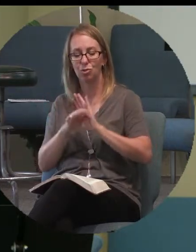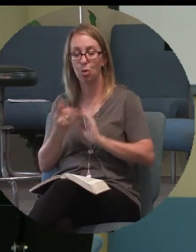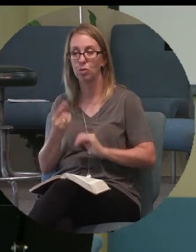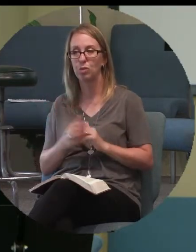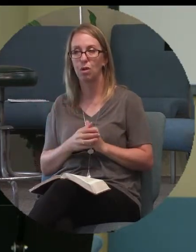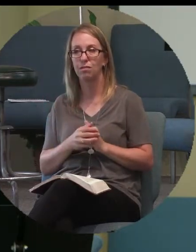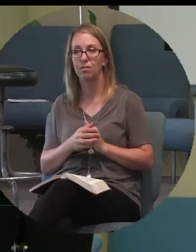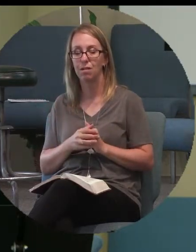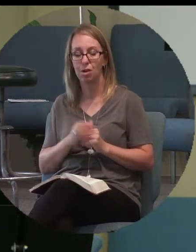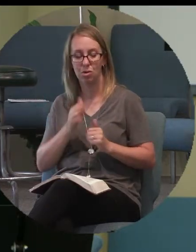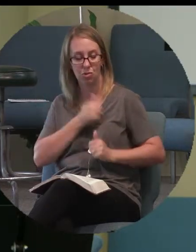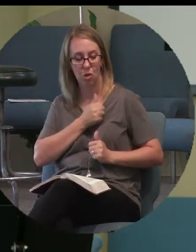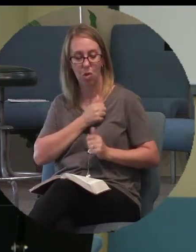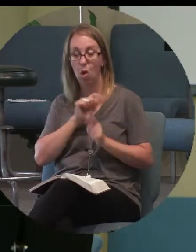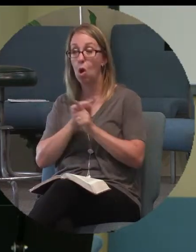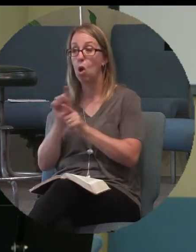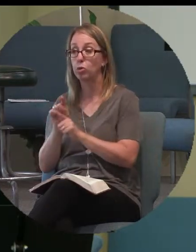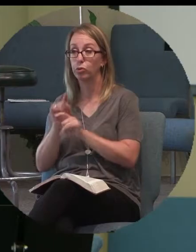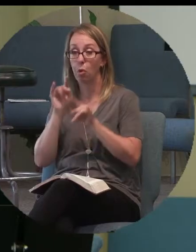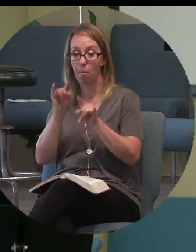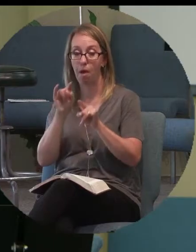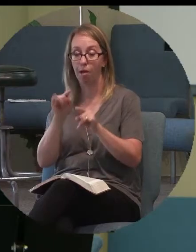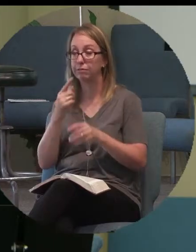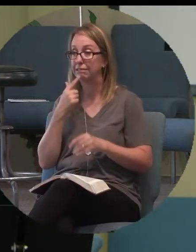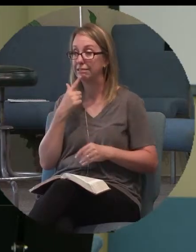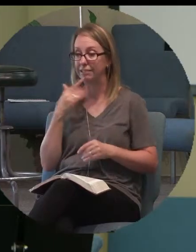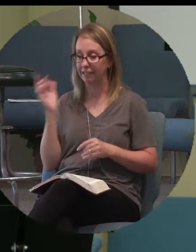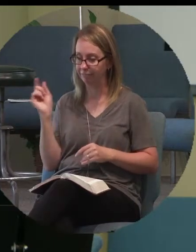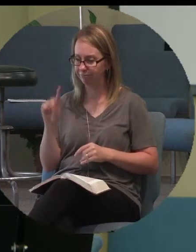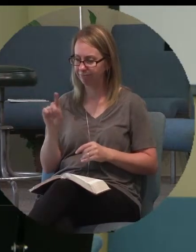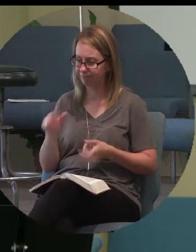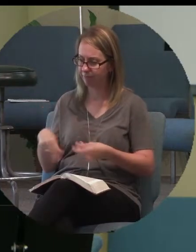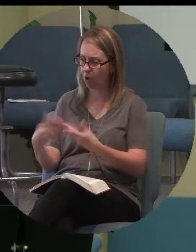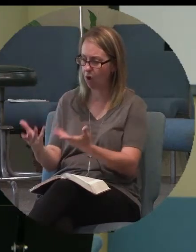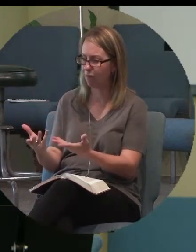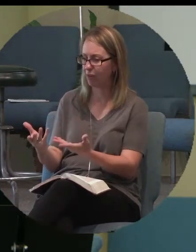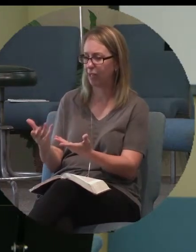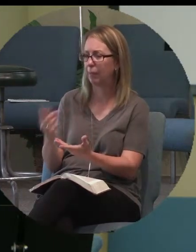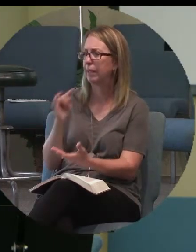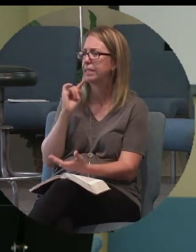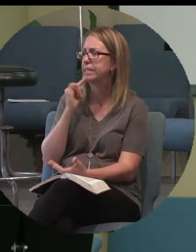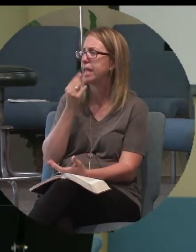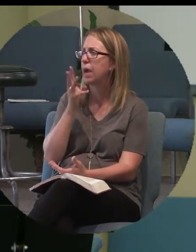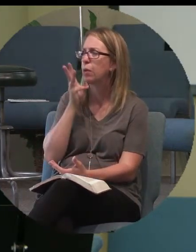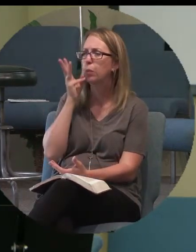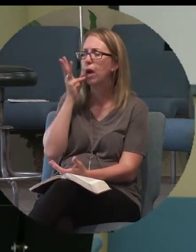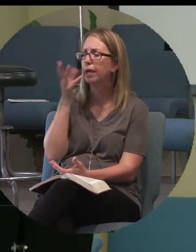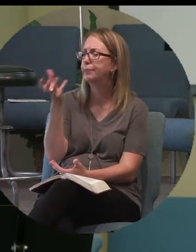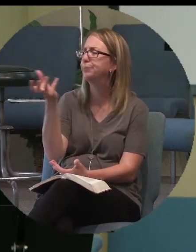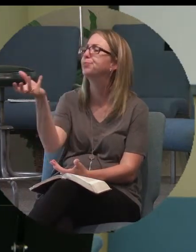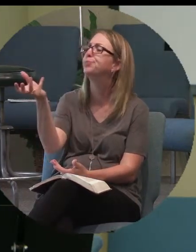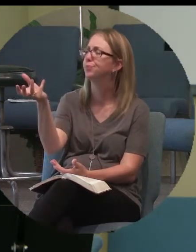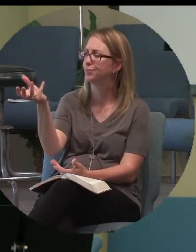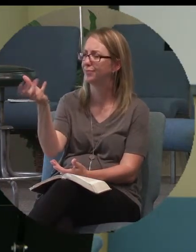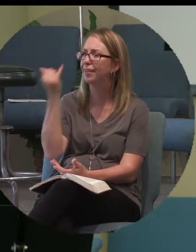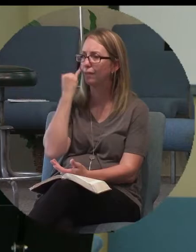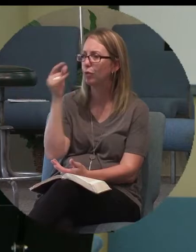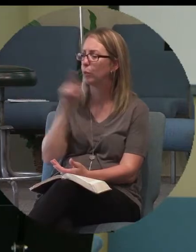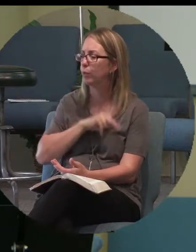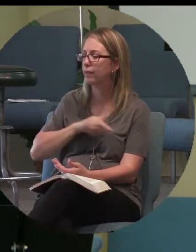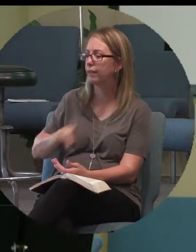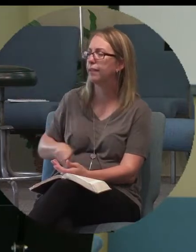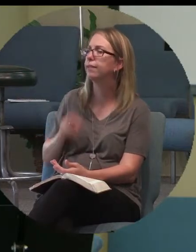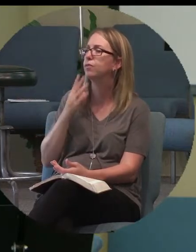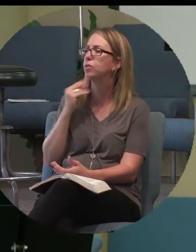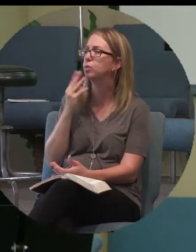the soldiers also mocked him. coming up to him and offering him sour wine, saying, if you are the king of the